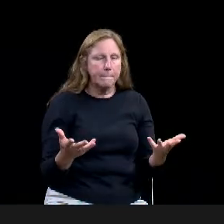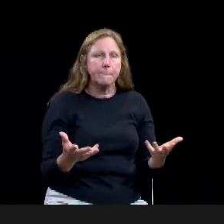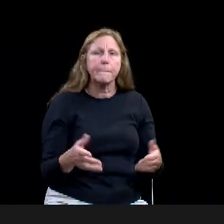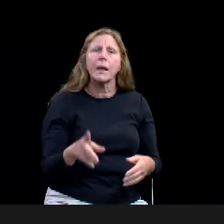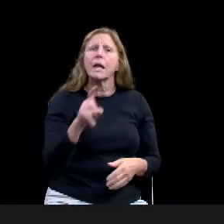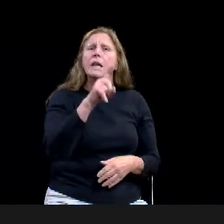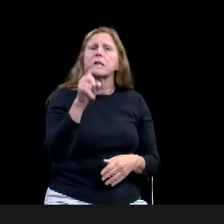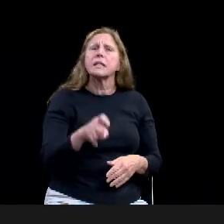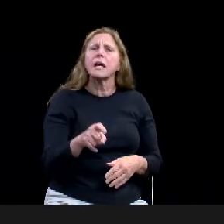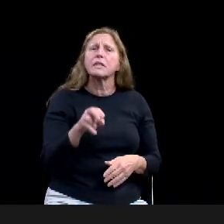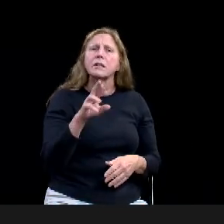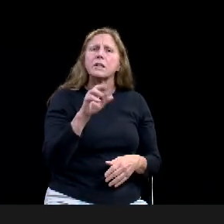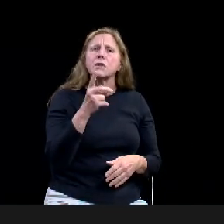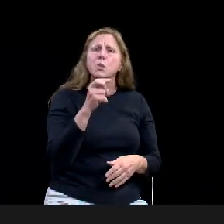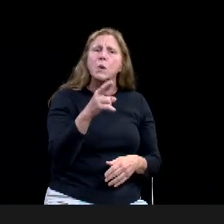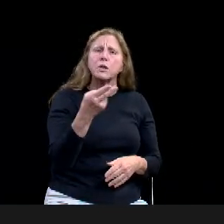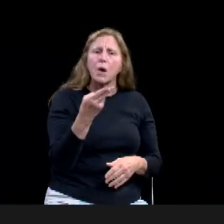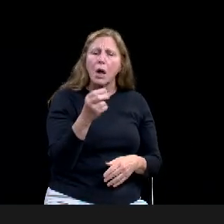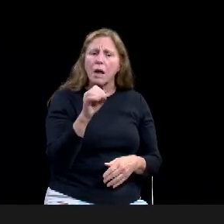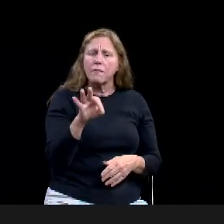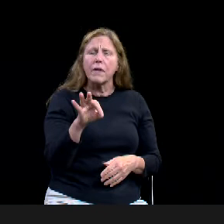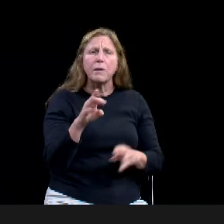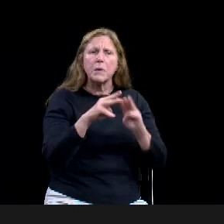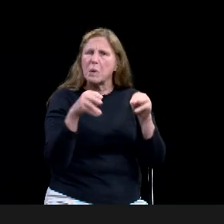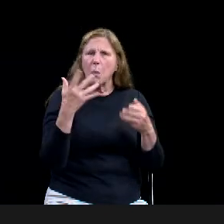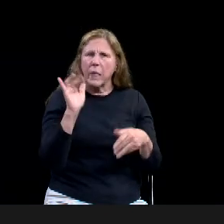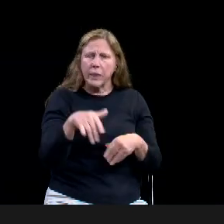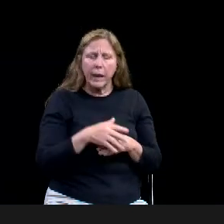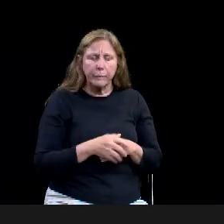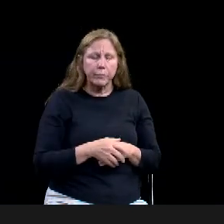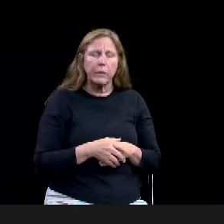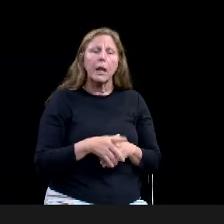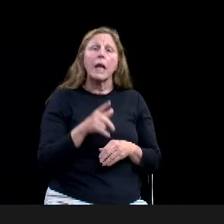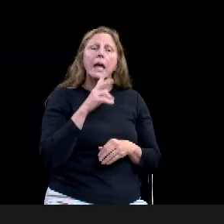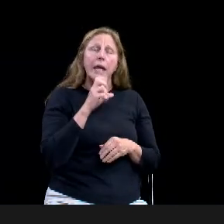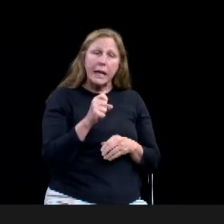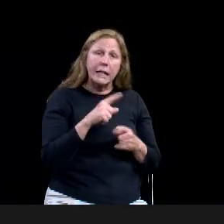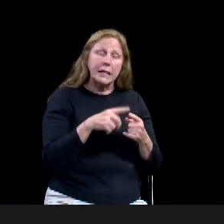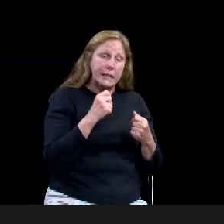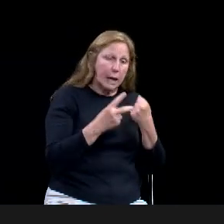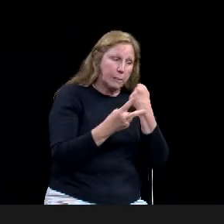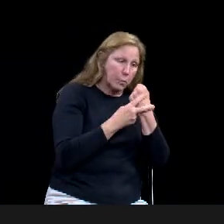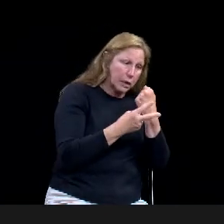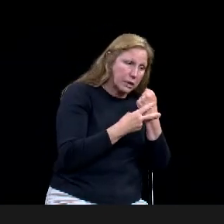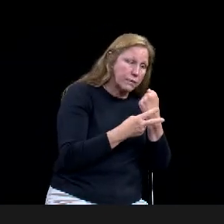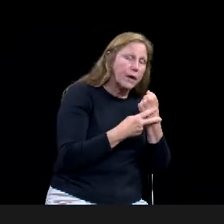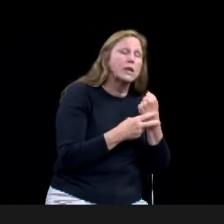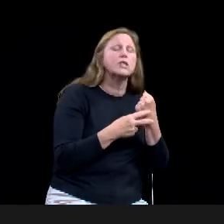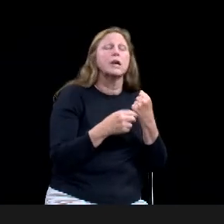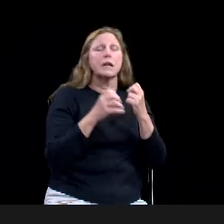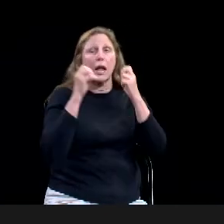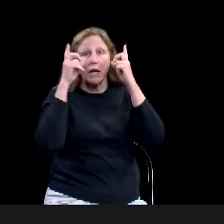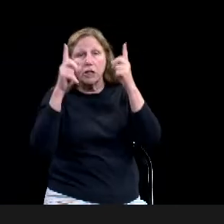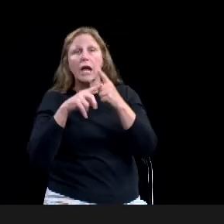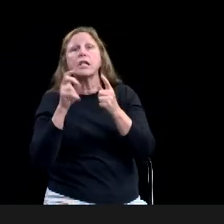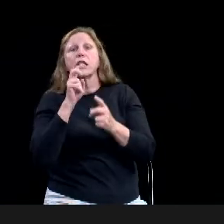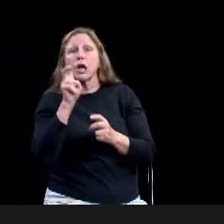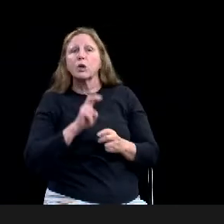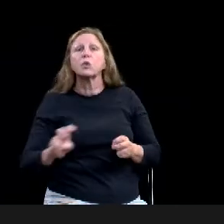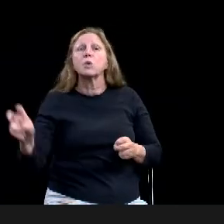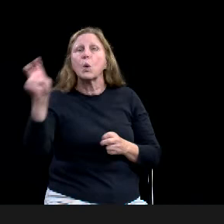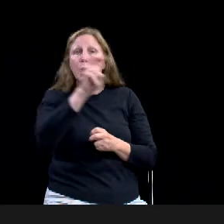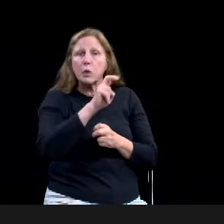partnership between the city and the state of Texas. It is legislatively designated as a state